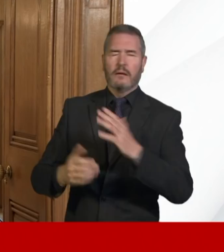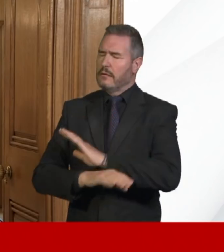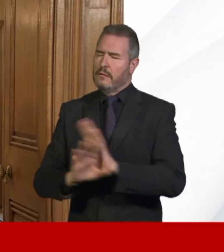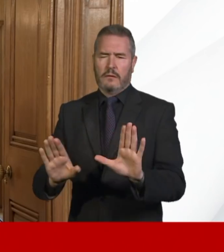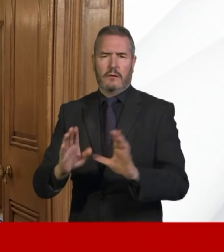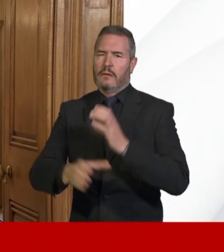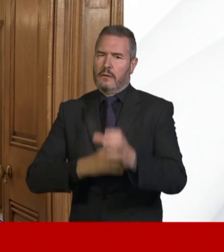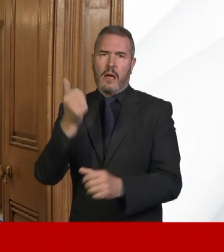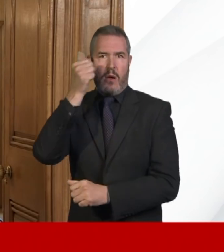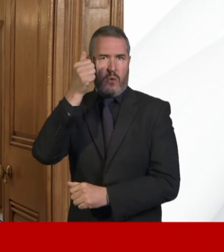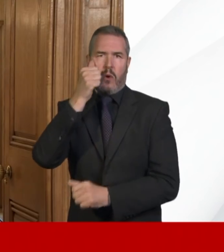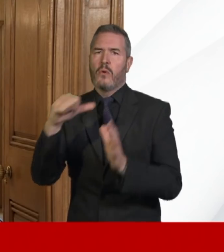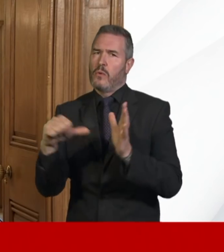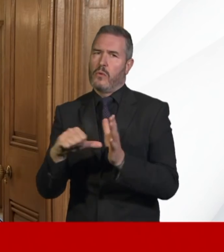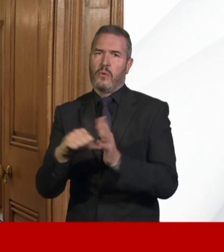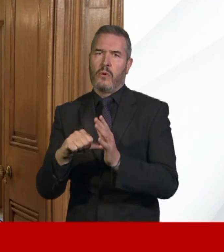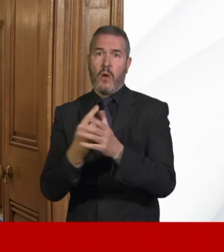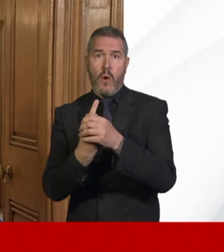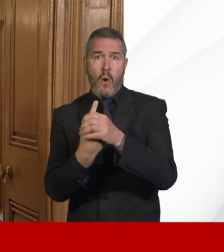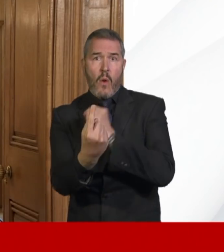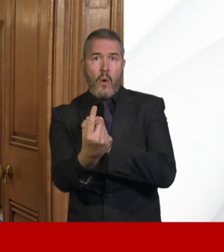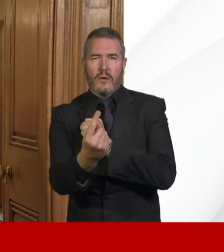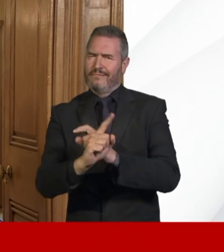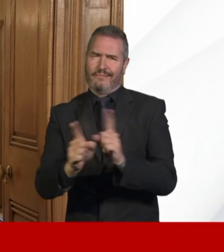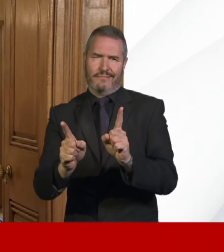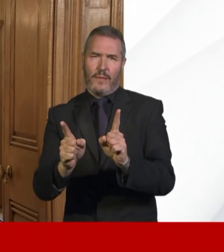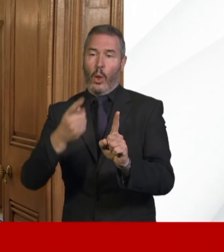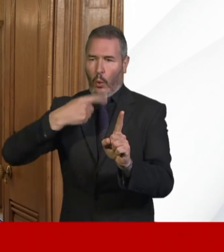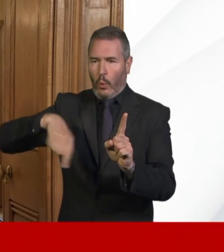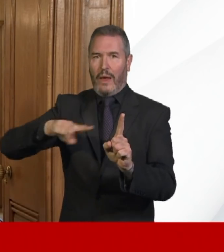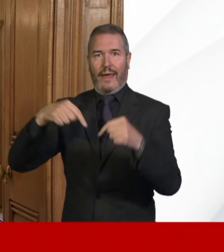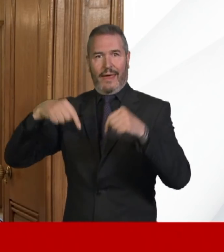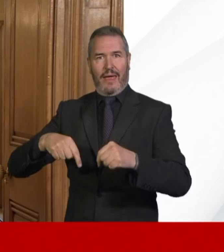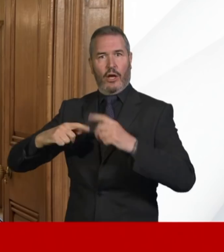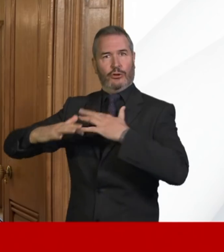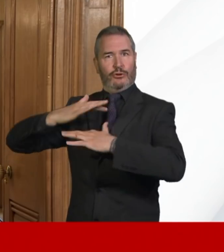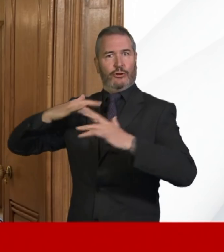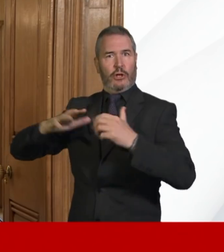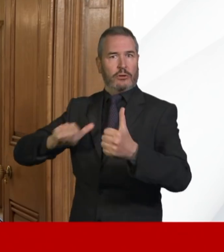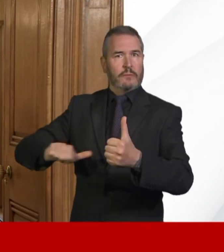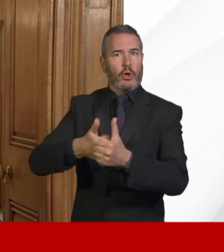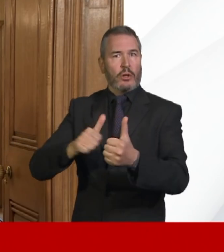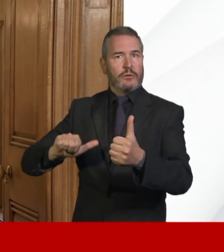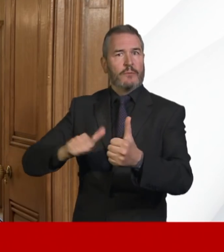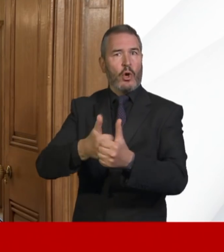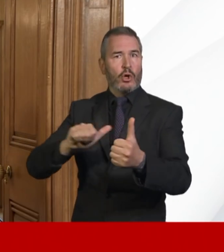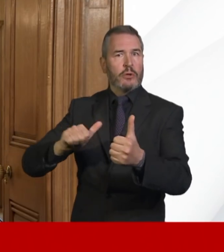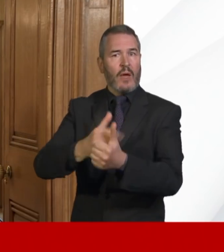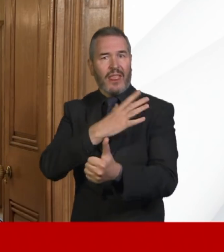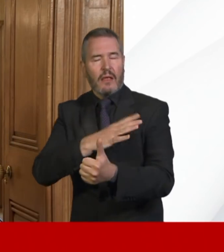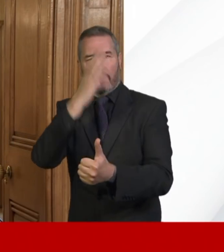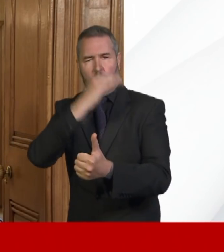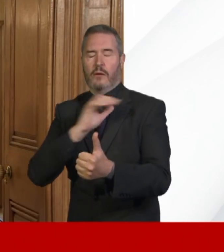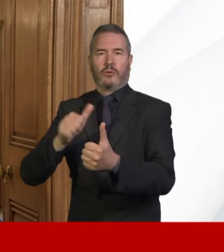you to know that you are not alone. We're here to support you for as long as you need us.